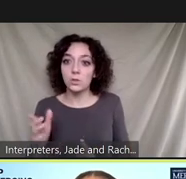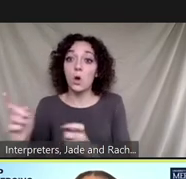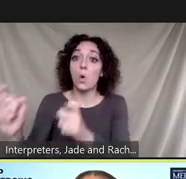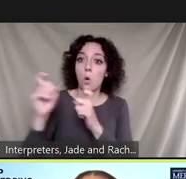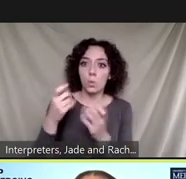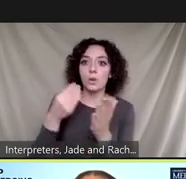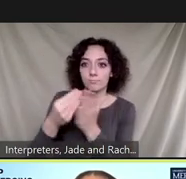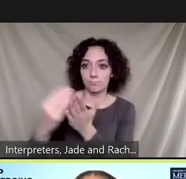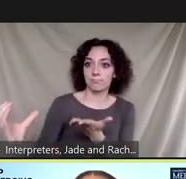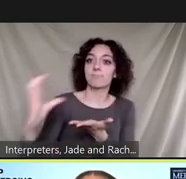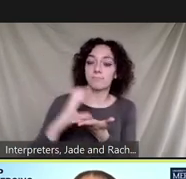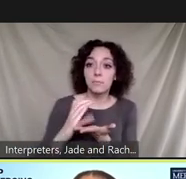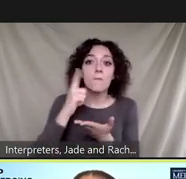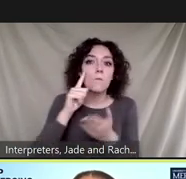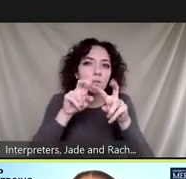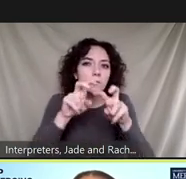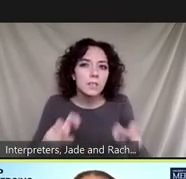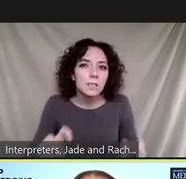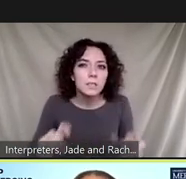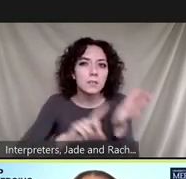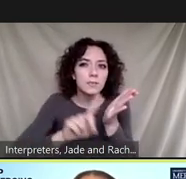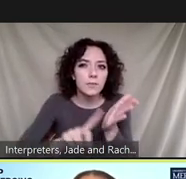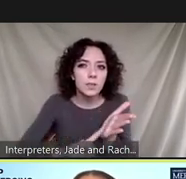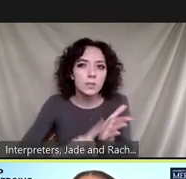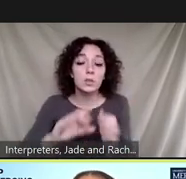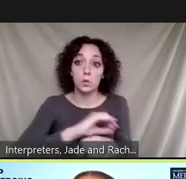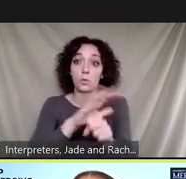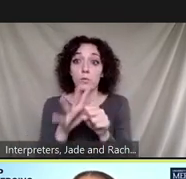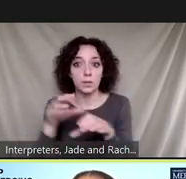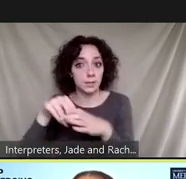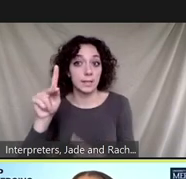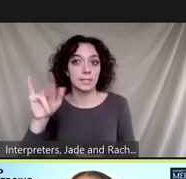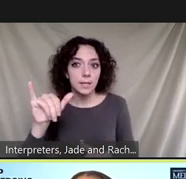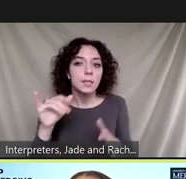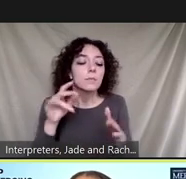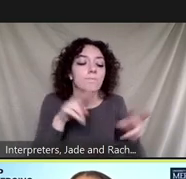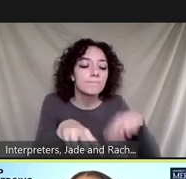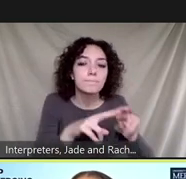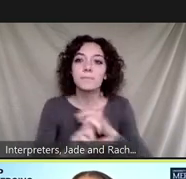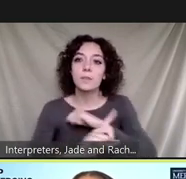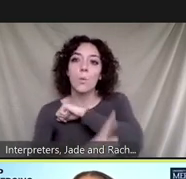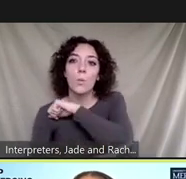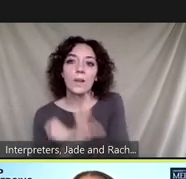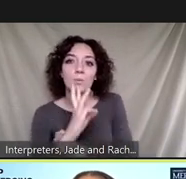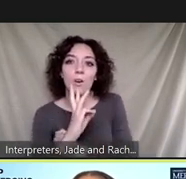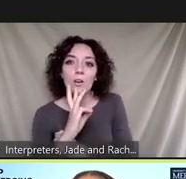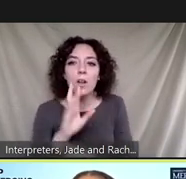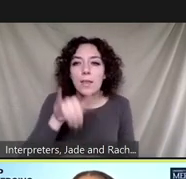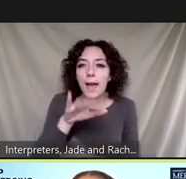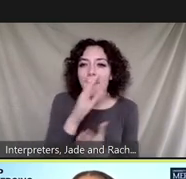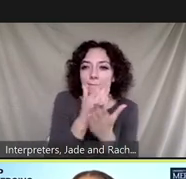to investigate coronavirus in kentucky via wastewater the fragments we are interested in are